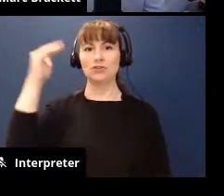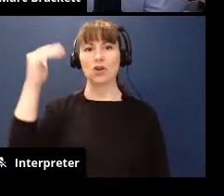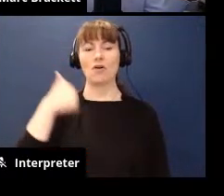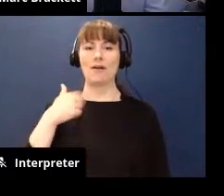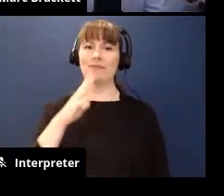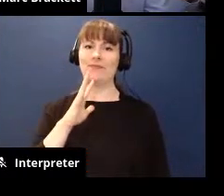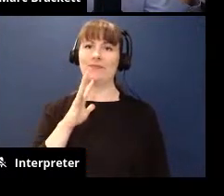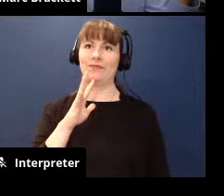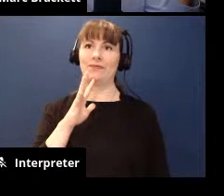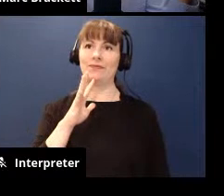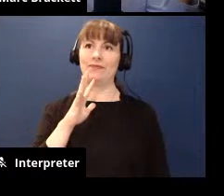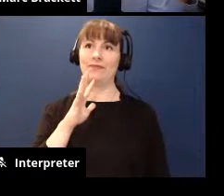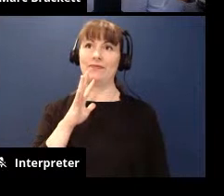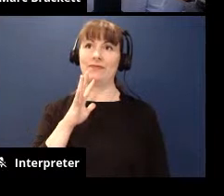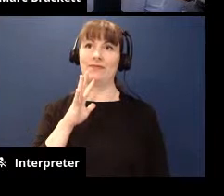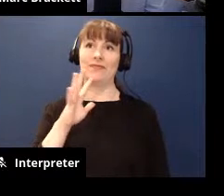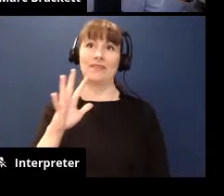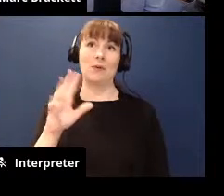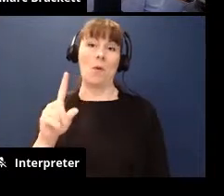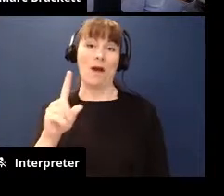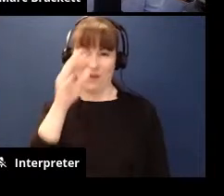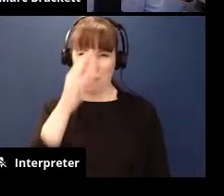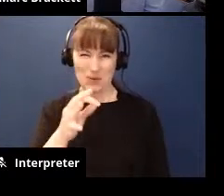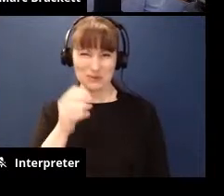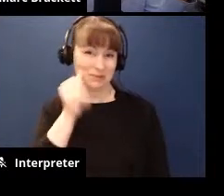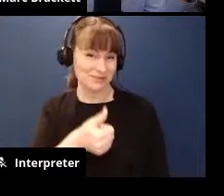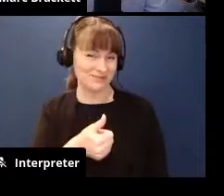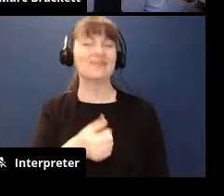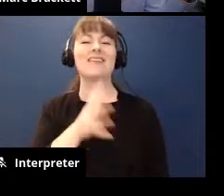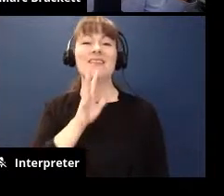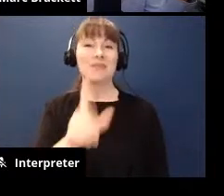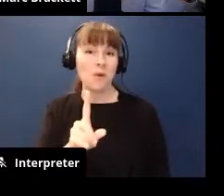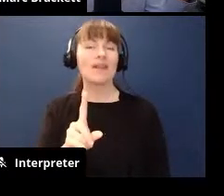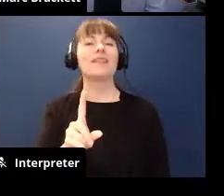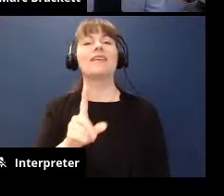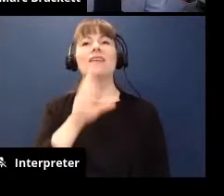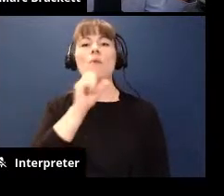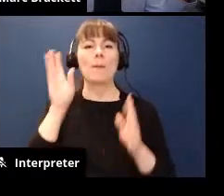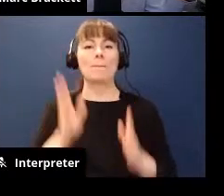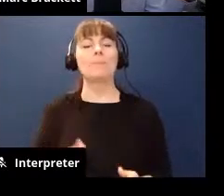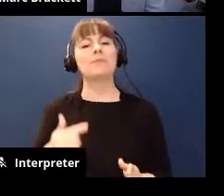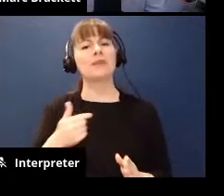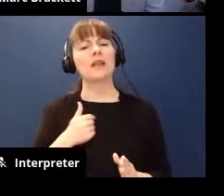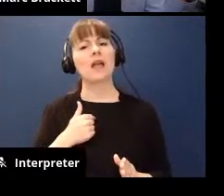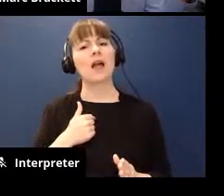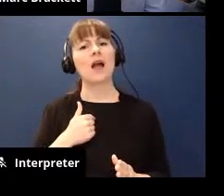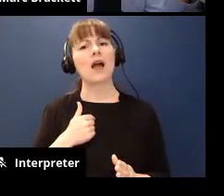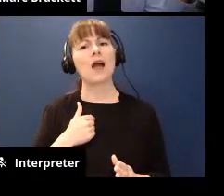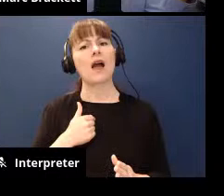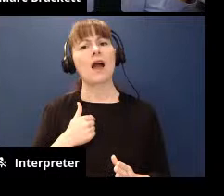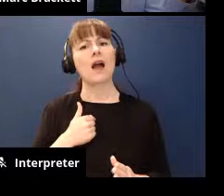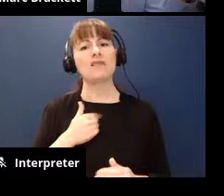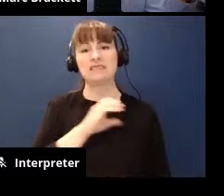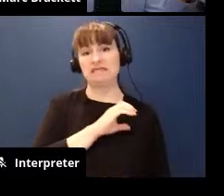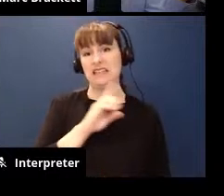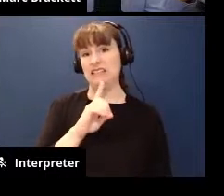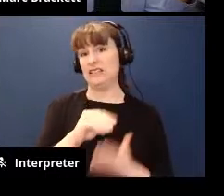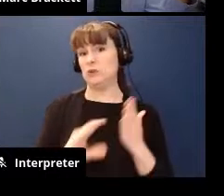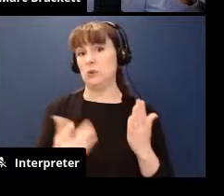50 soon to be one year old guy um who uh was a c and d student